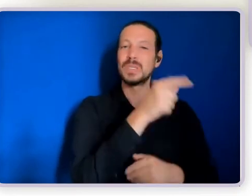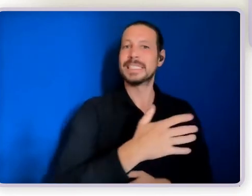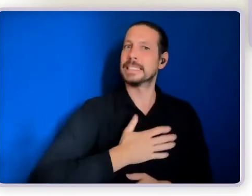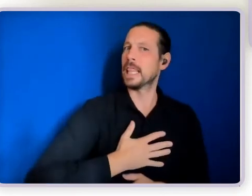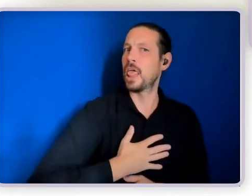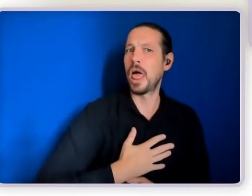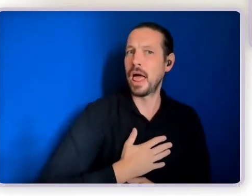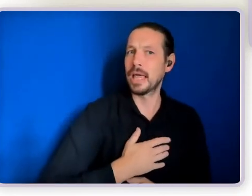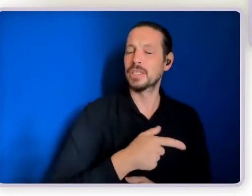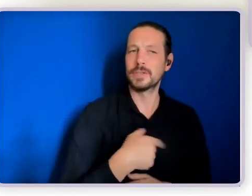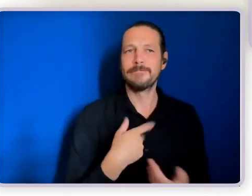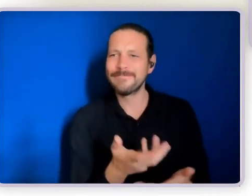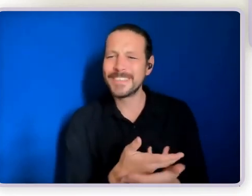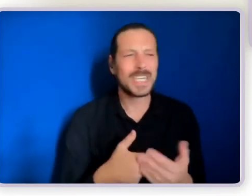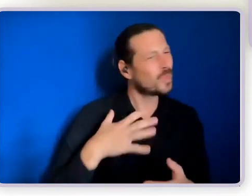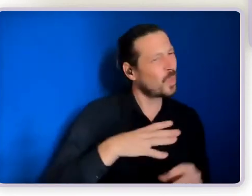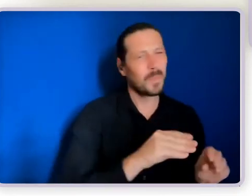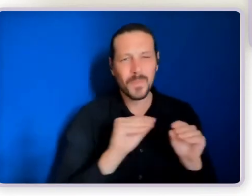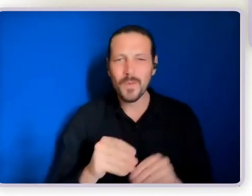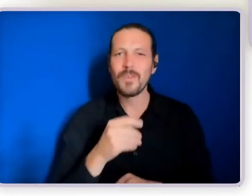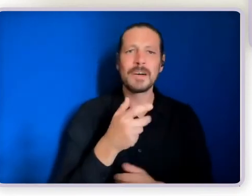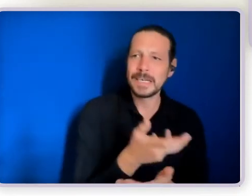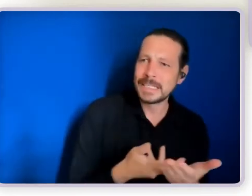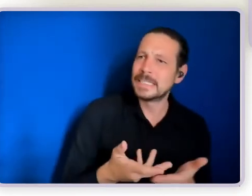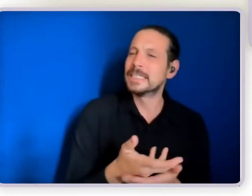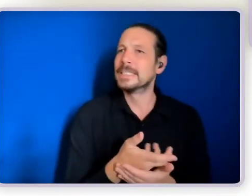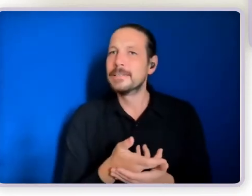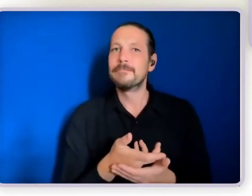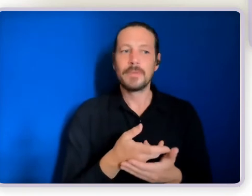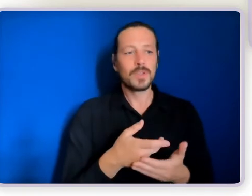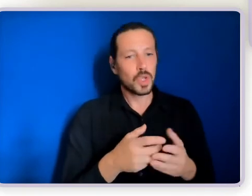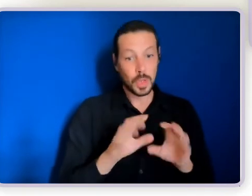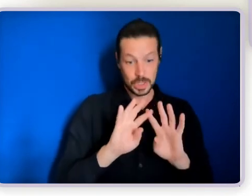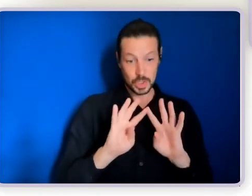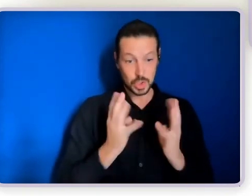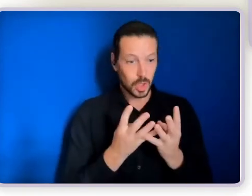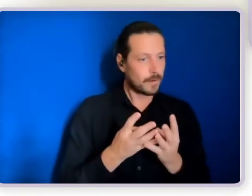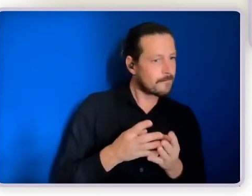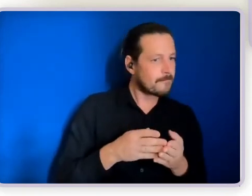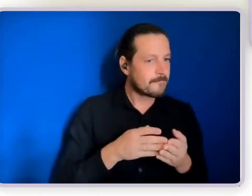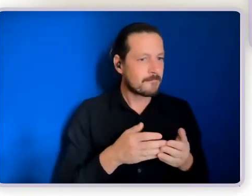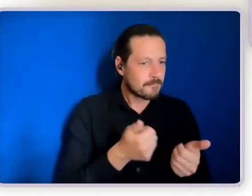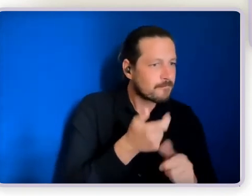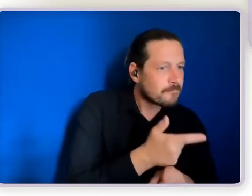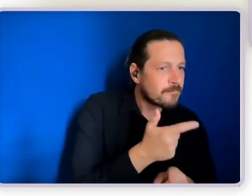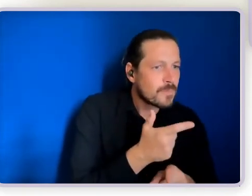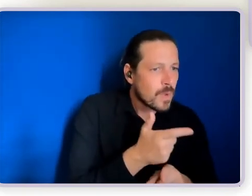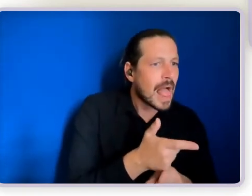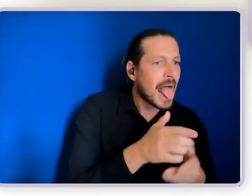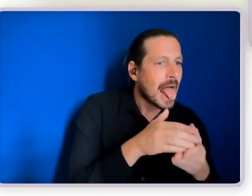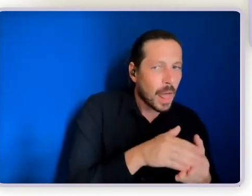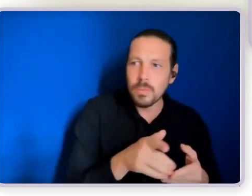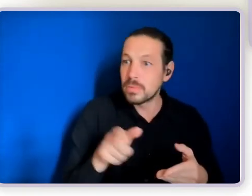that ongoing dialogue that circle was able to assist her to move into her own home with housemates that didn't have